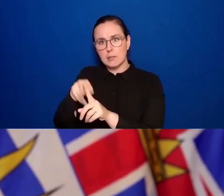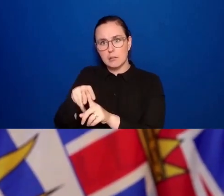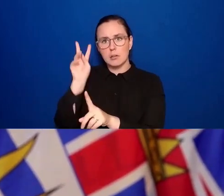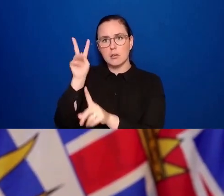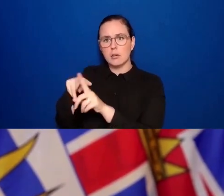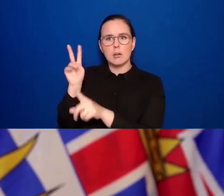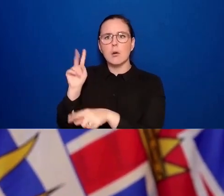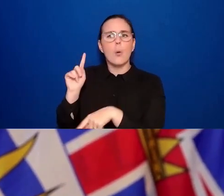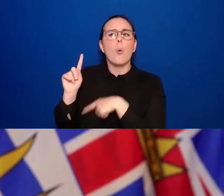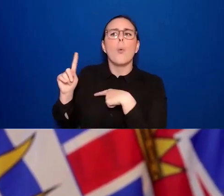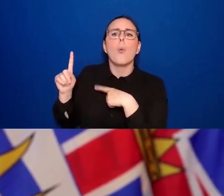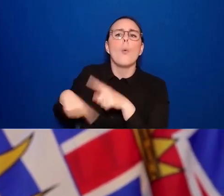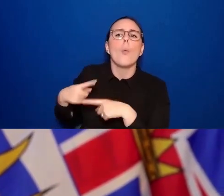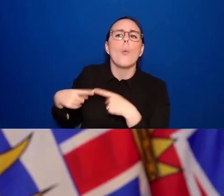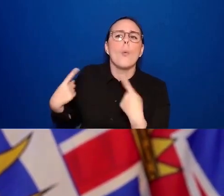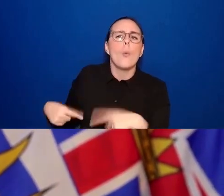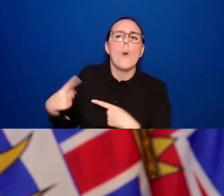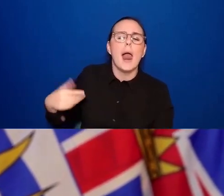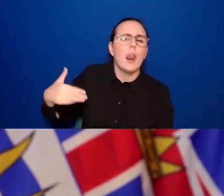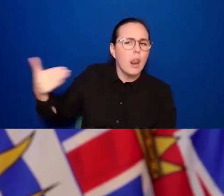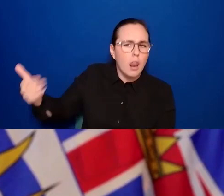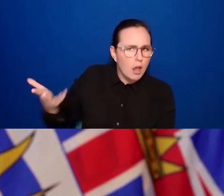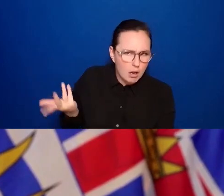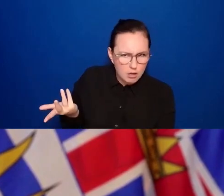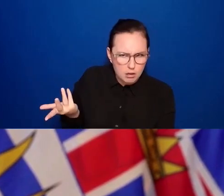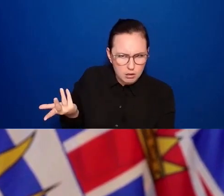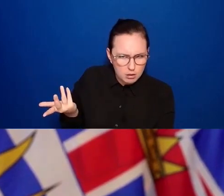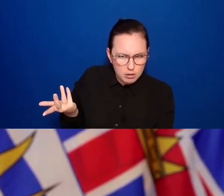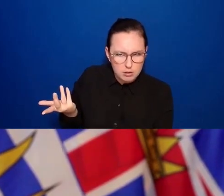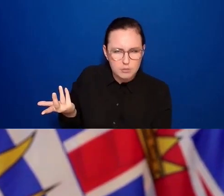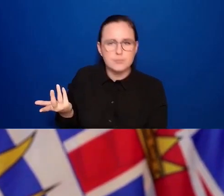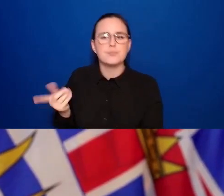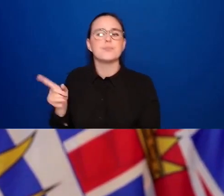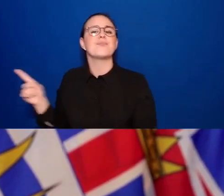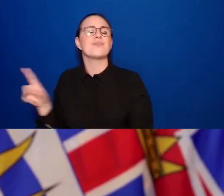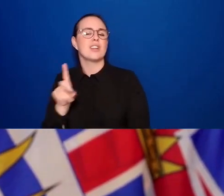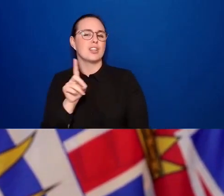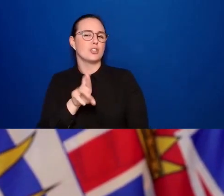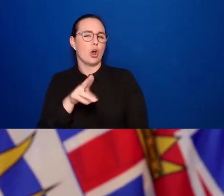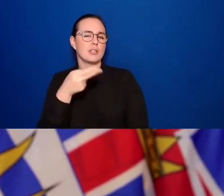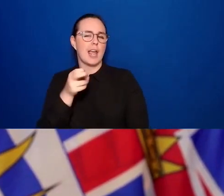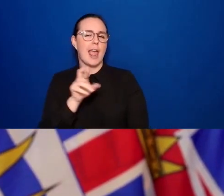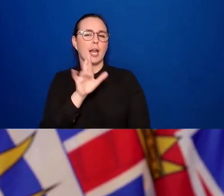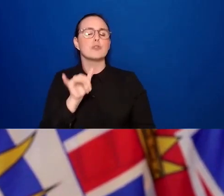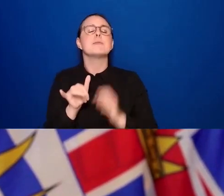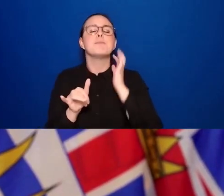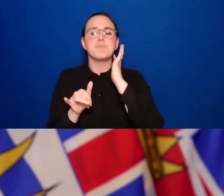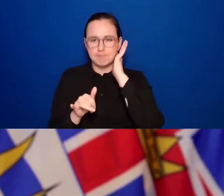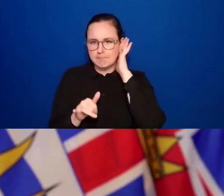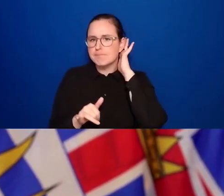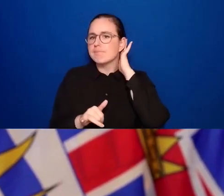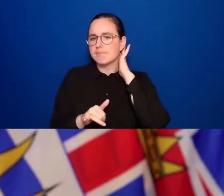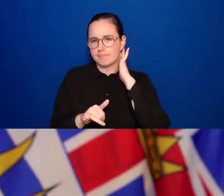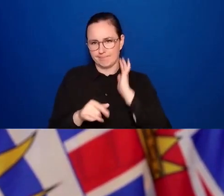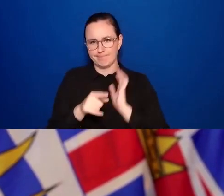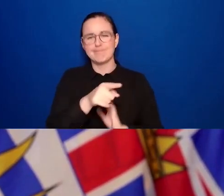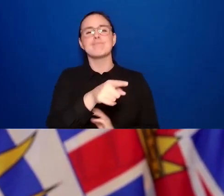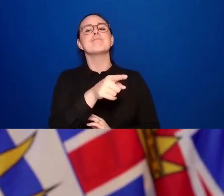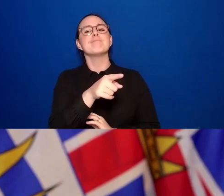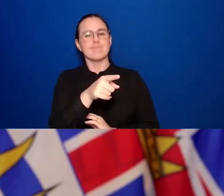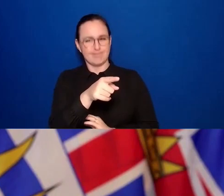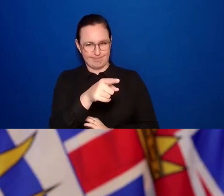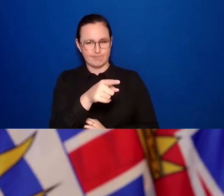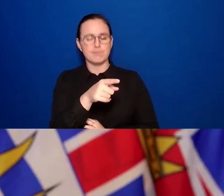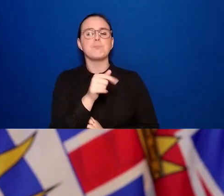could that happen? Yeah, I think that's sort of a segue for the last question. And I absolutely agree